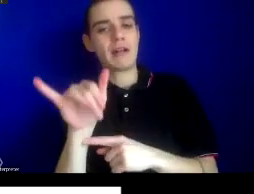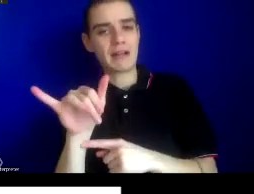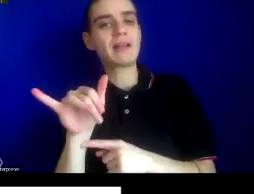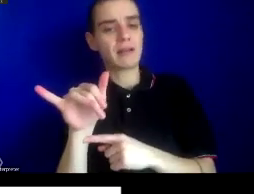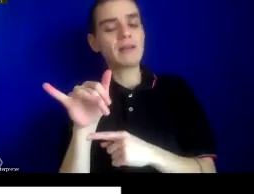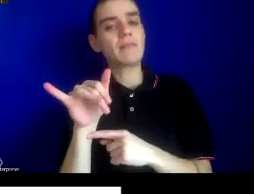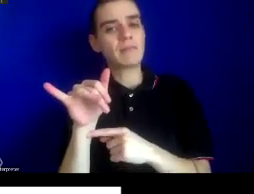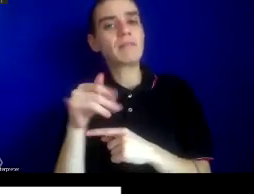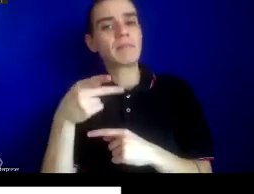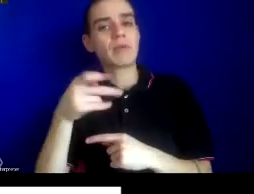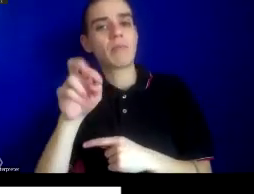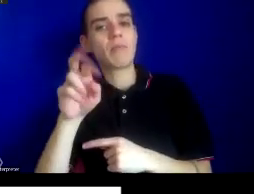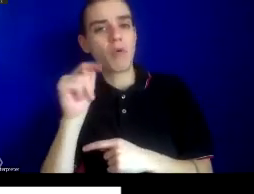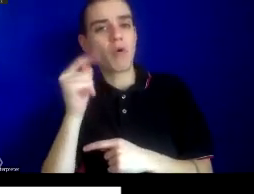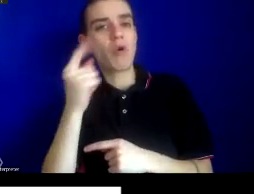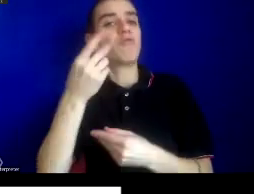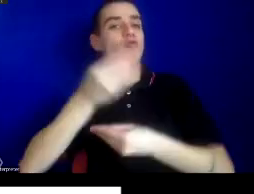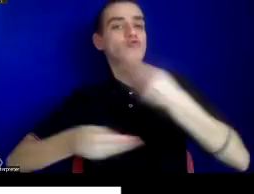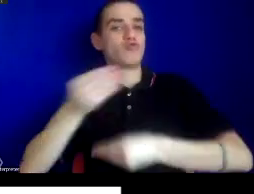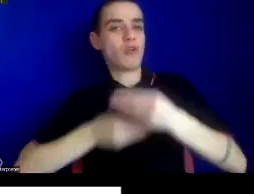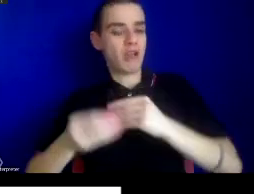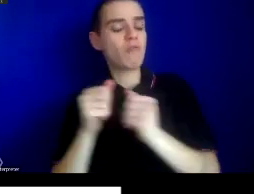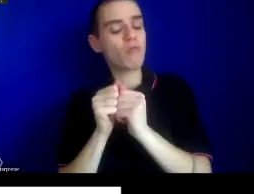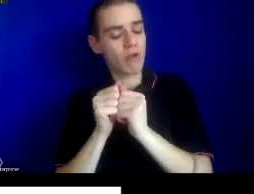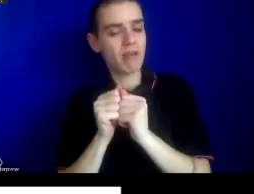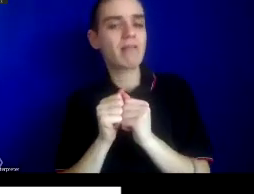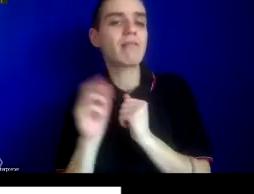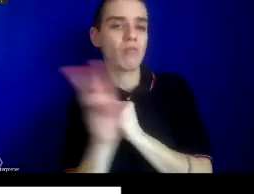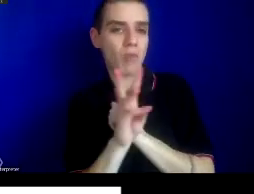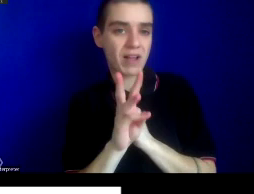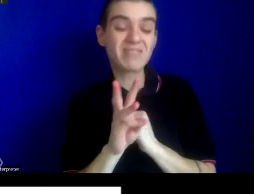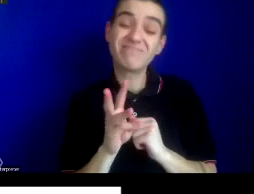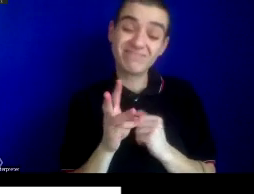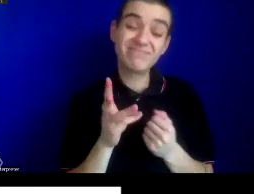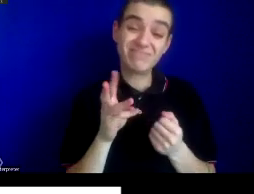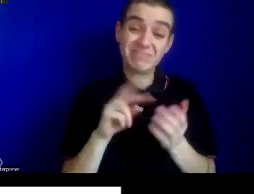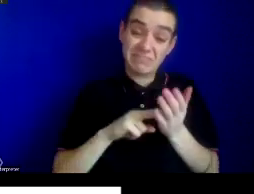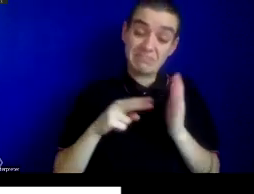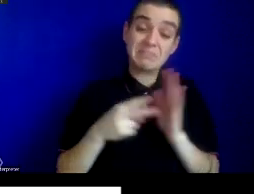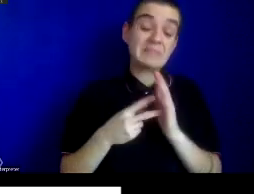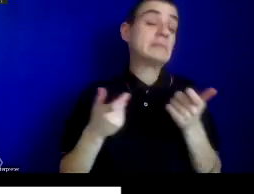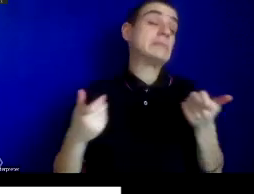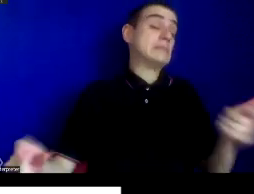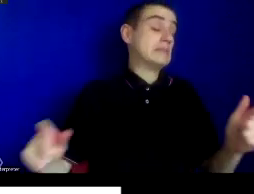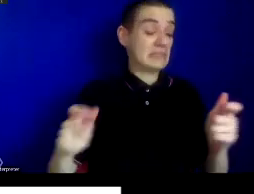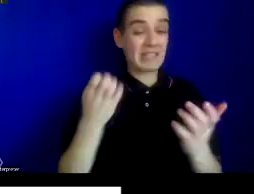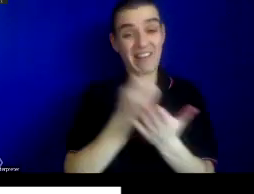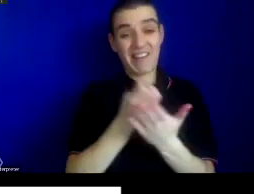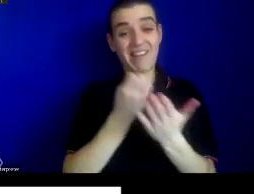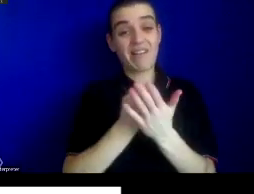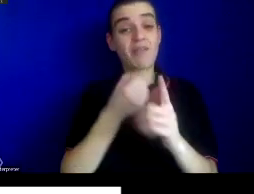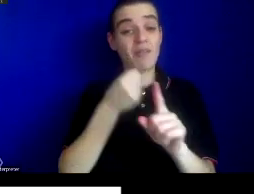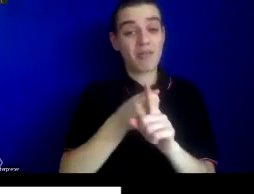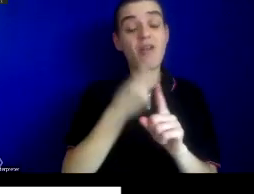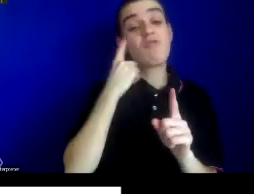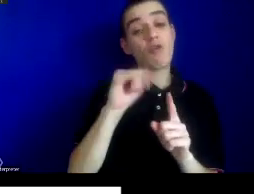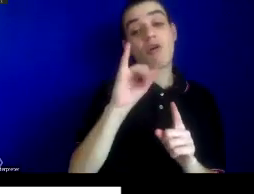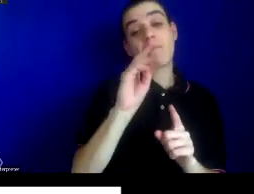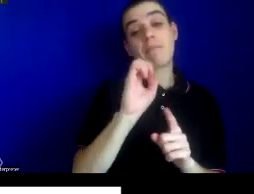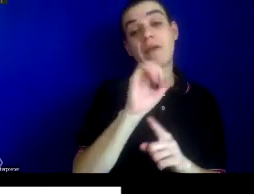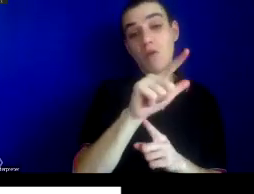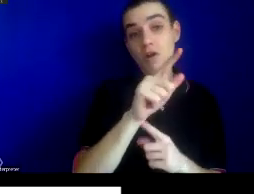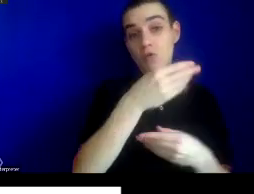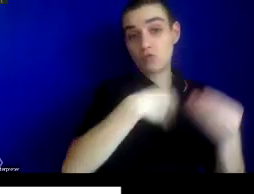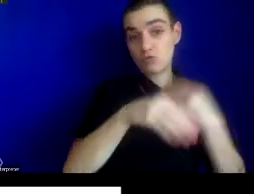the west. this would have cascading, obviously, major economic effects, both for imperial trade but also for the colonial